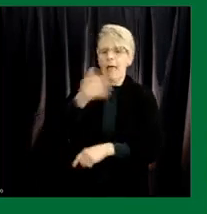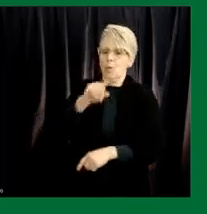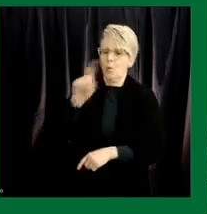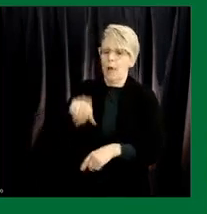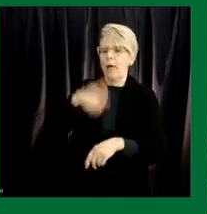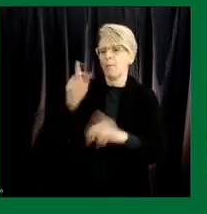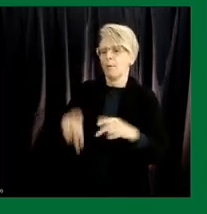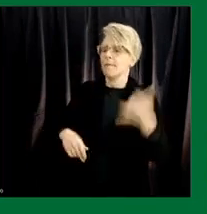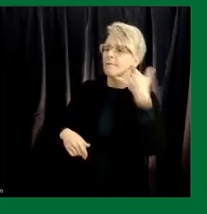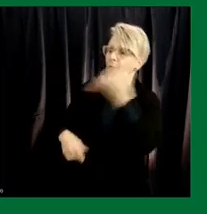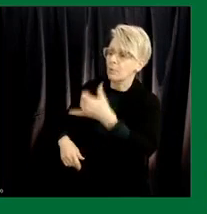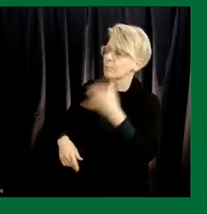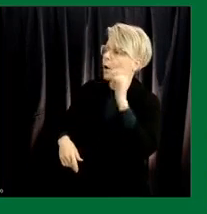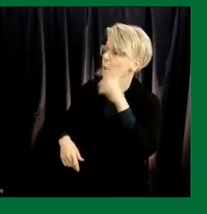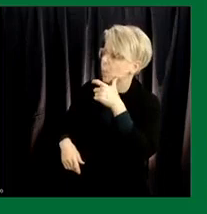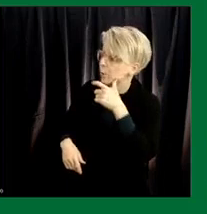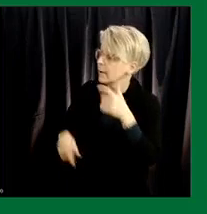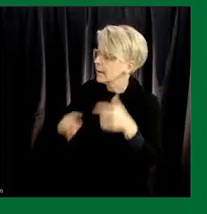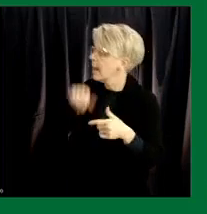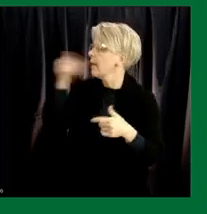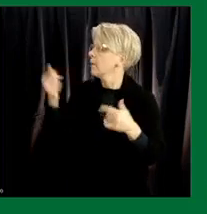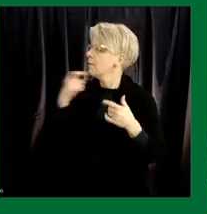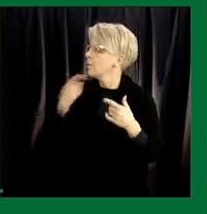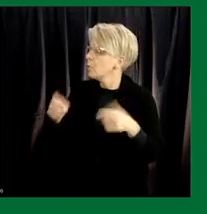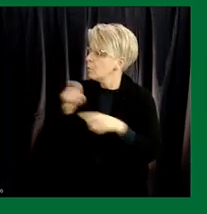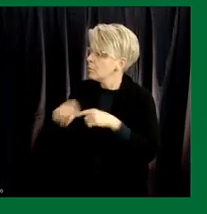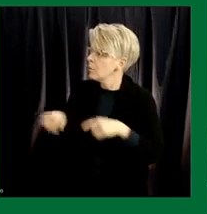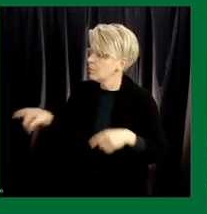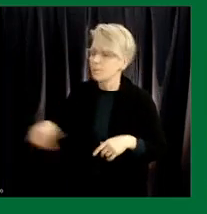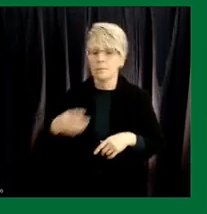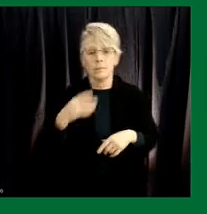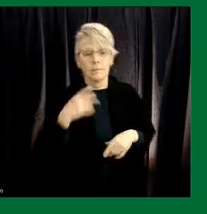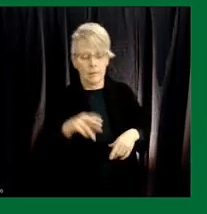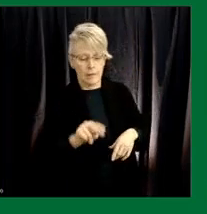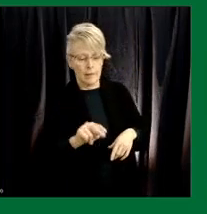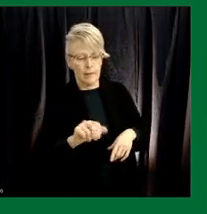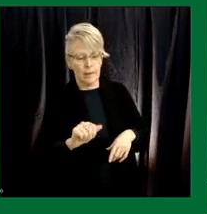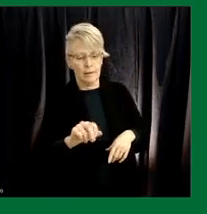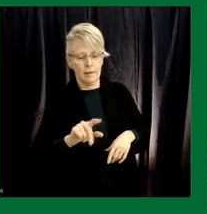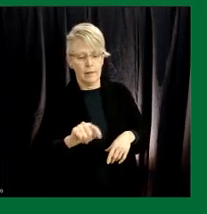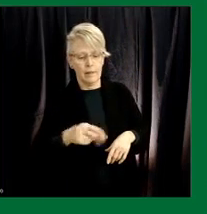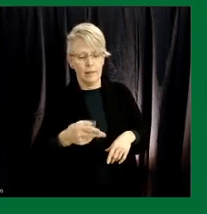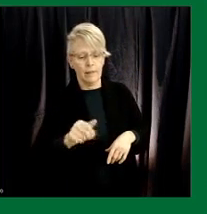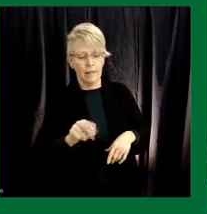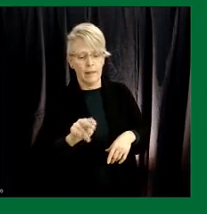operator we have nathaniel dove with global